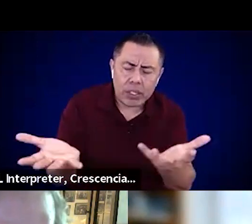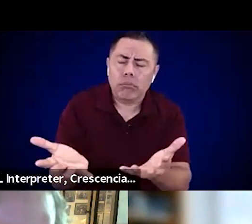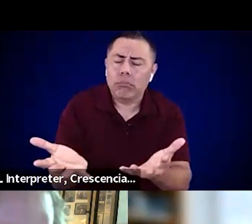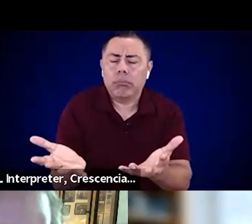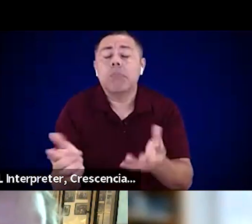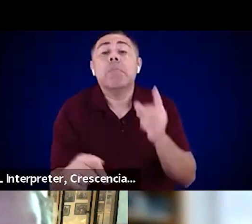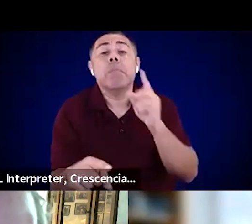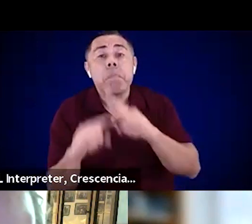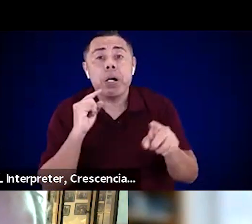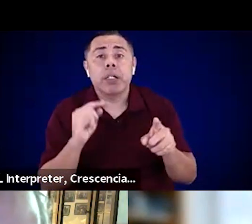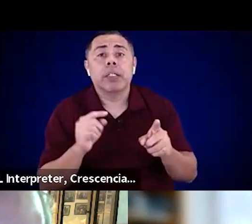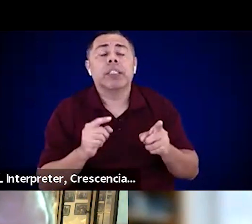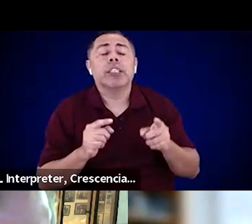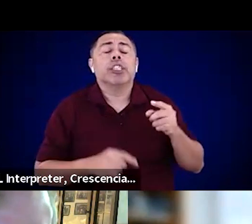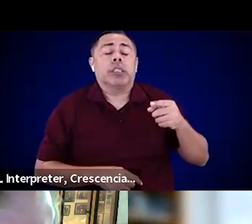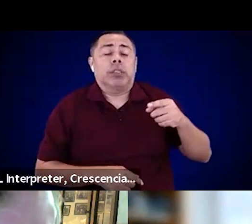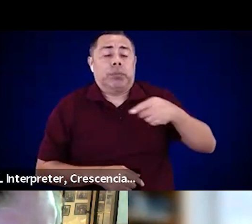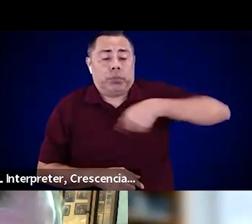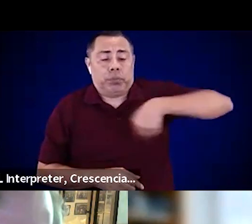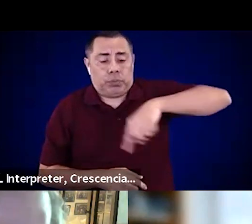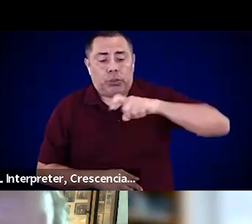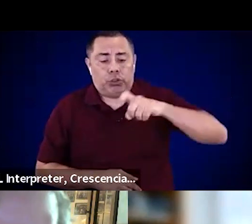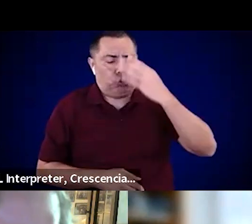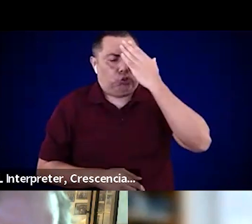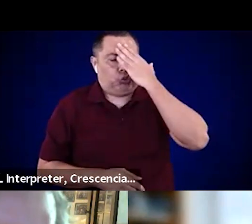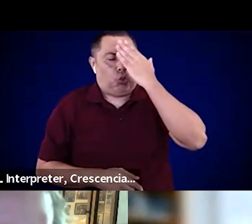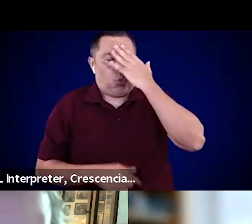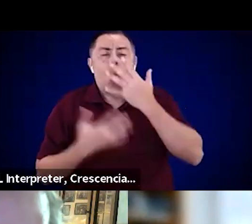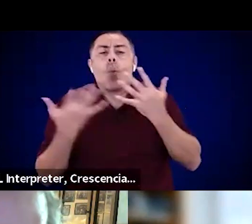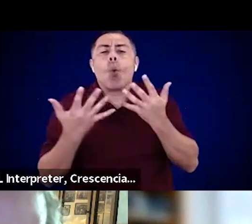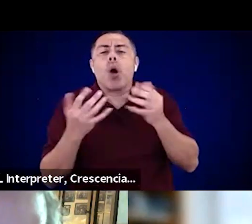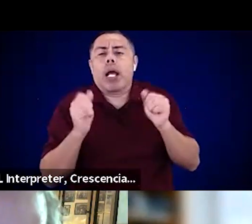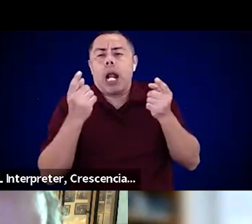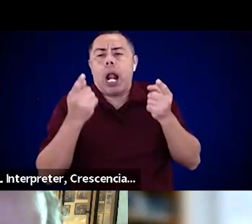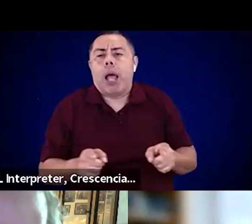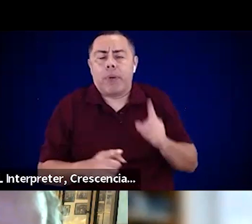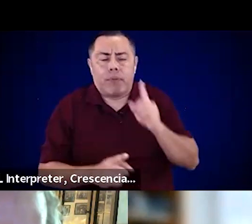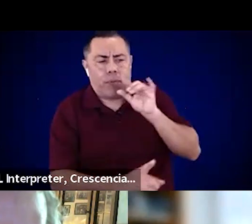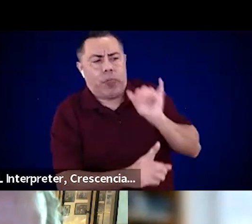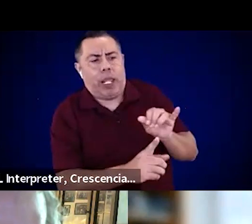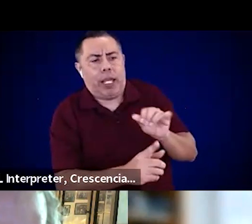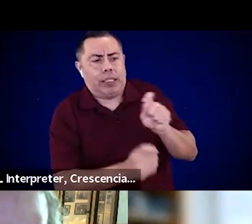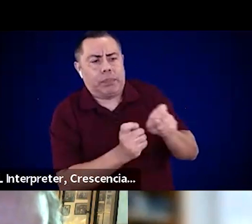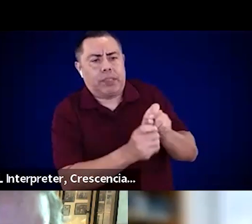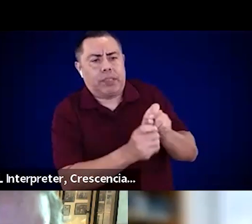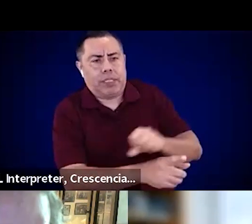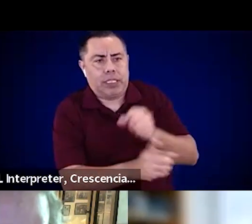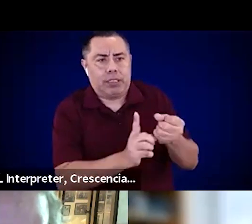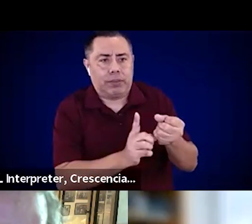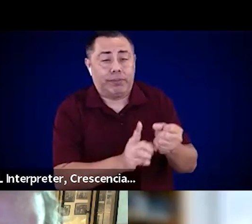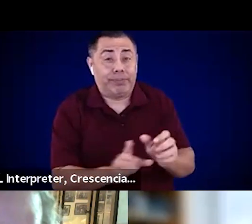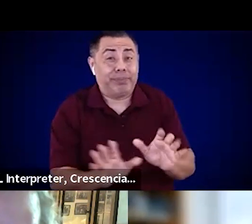what may happen in your particular case. Now, this is a very complex